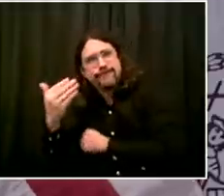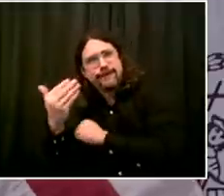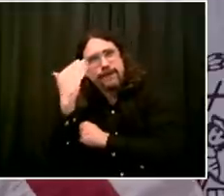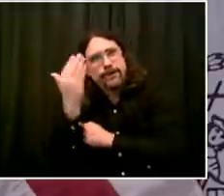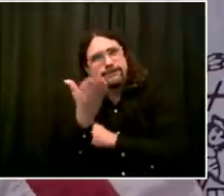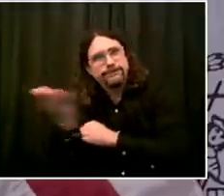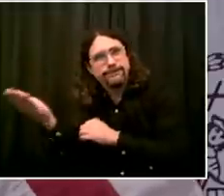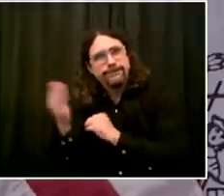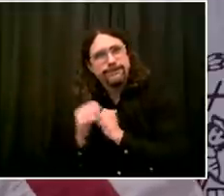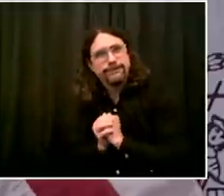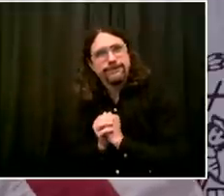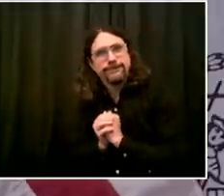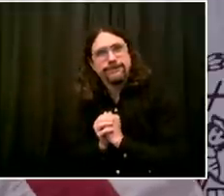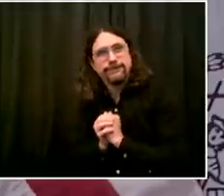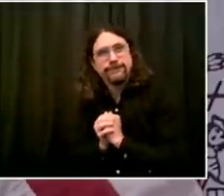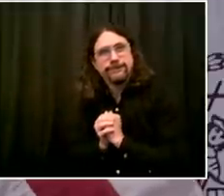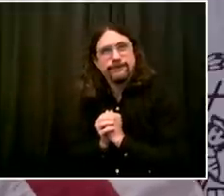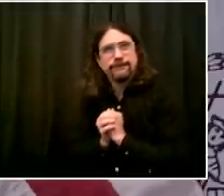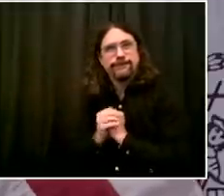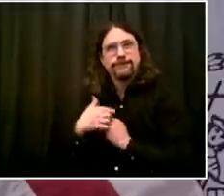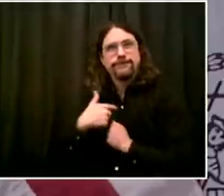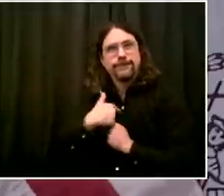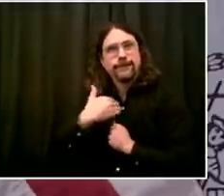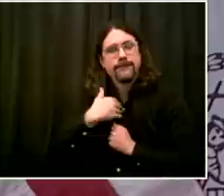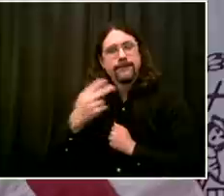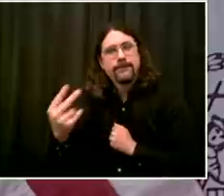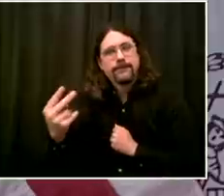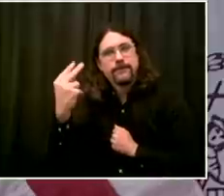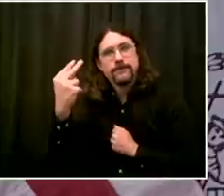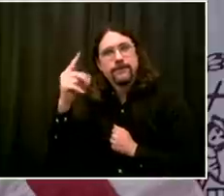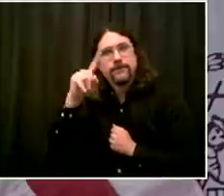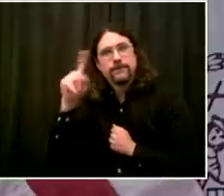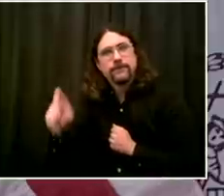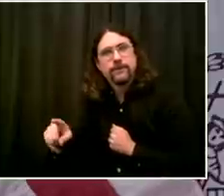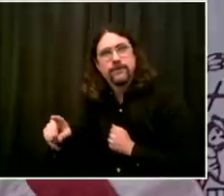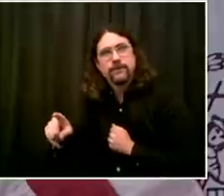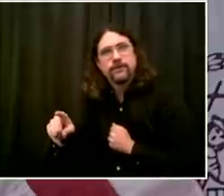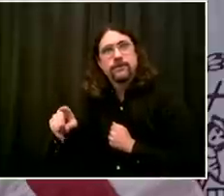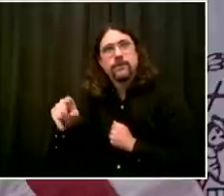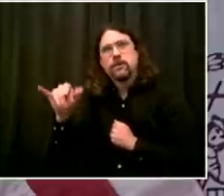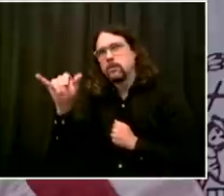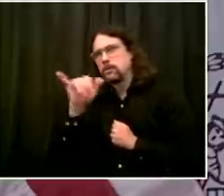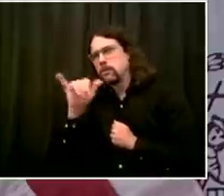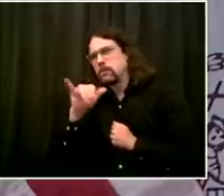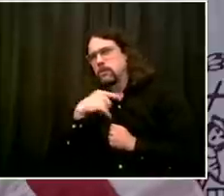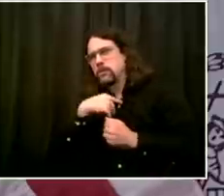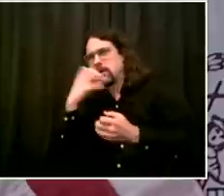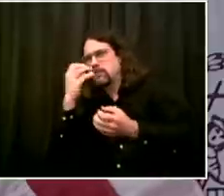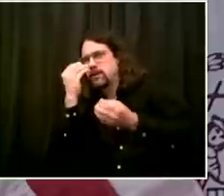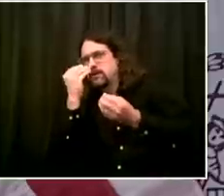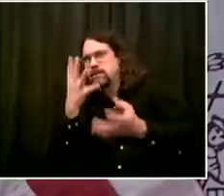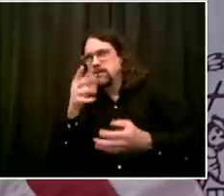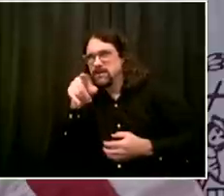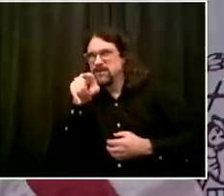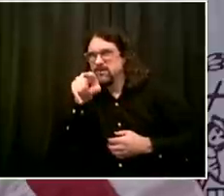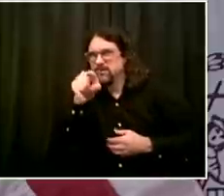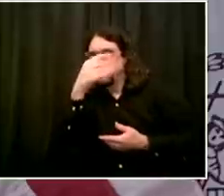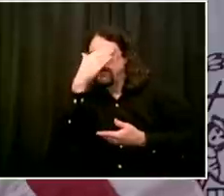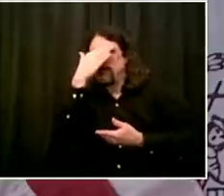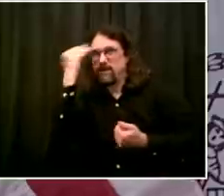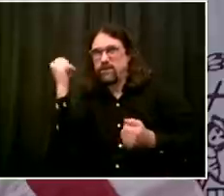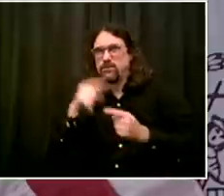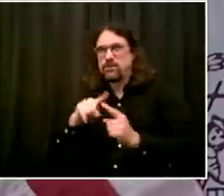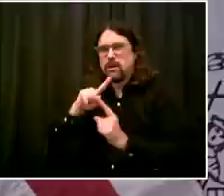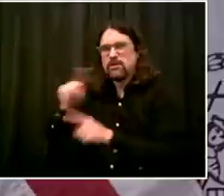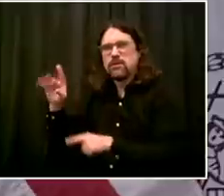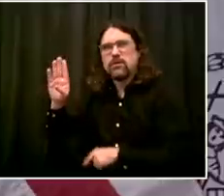I'd appreciate it. But onto mine, um, your first indicator is people admitted to the hospital for suspected COVID-19.